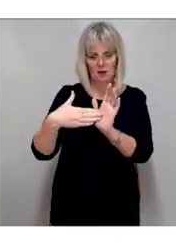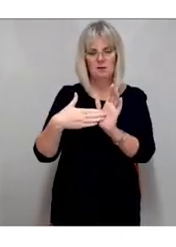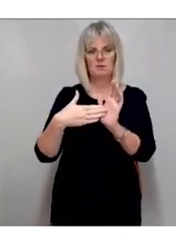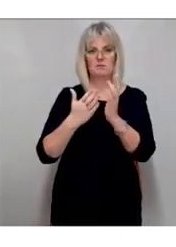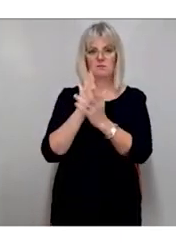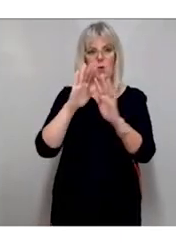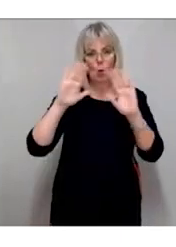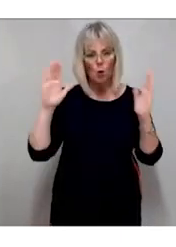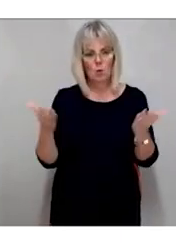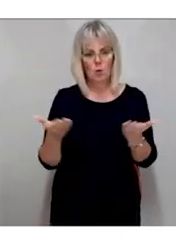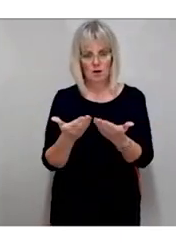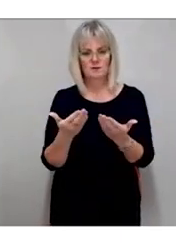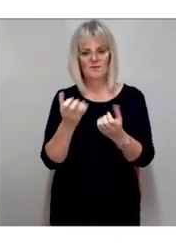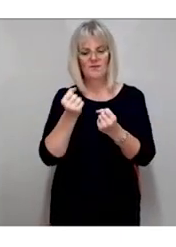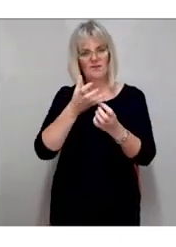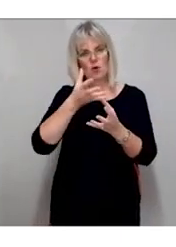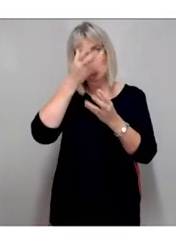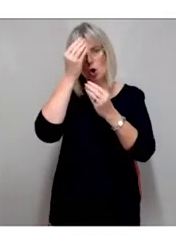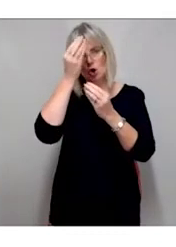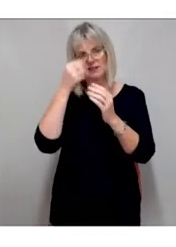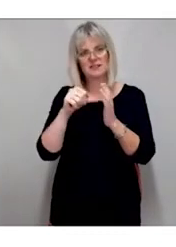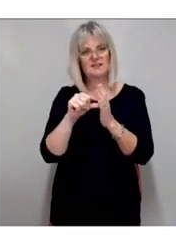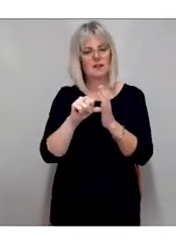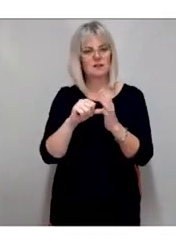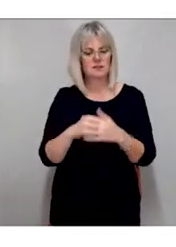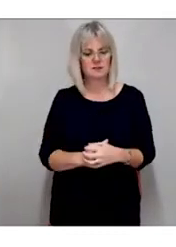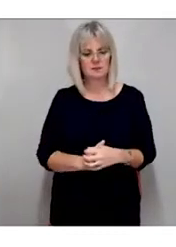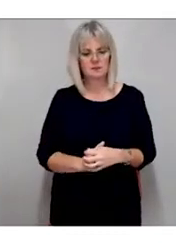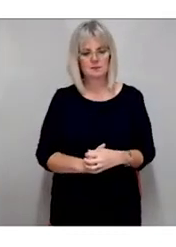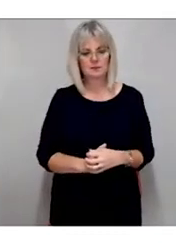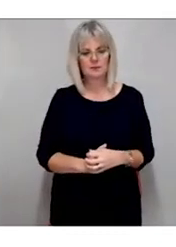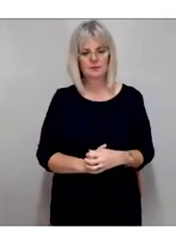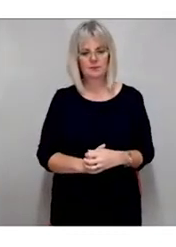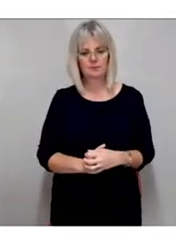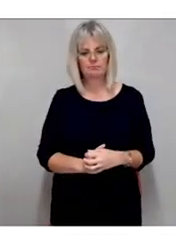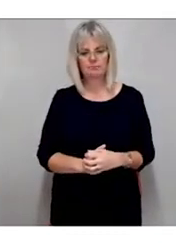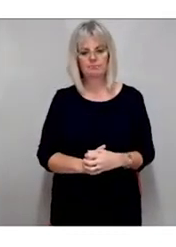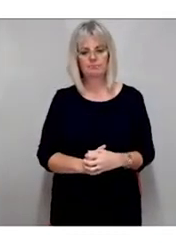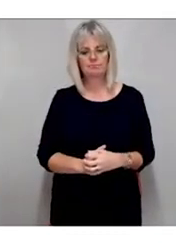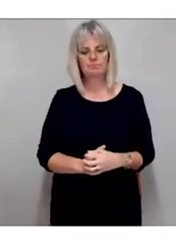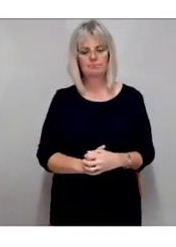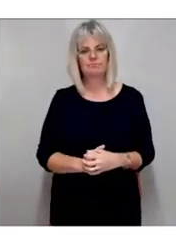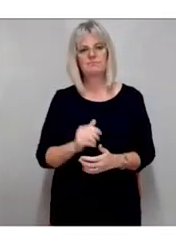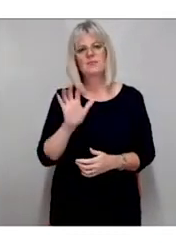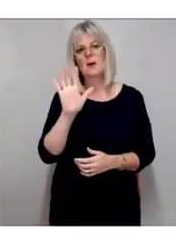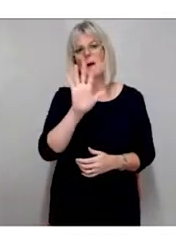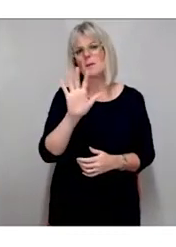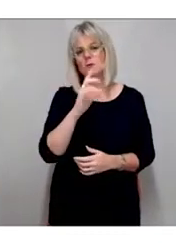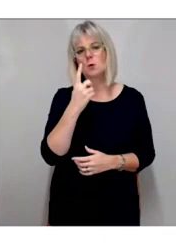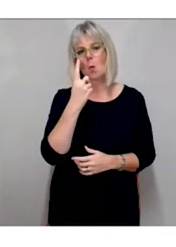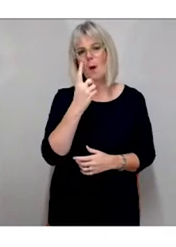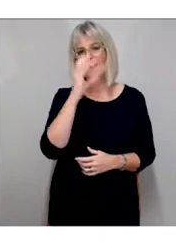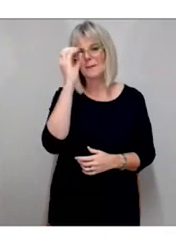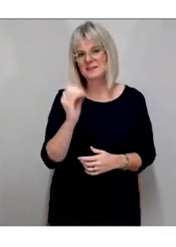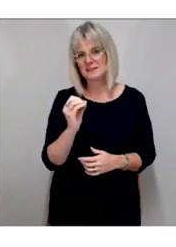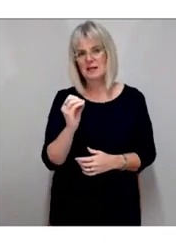between 1 and 2% of the global population has had at any one time a severe speech, language and communication